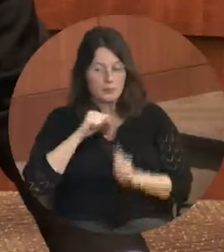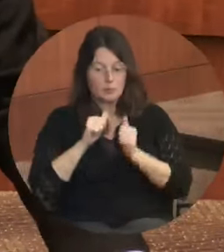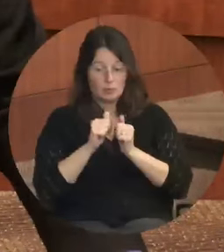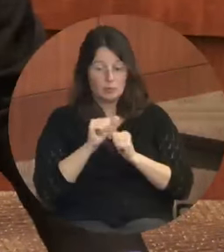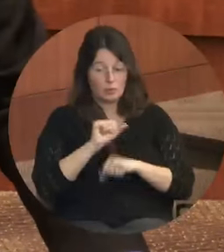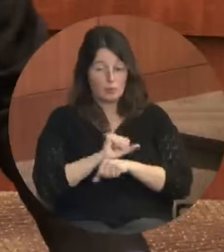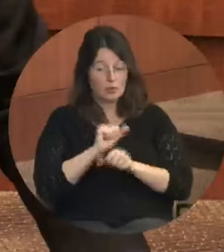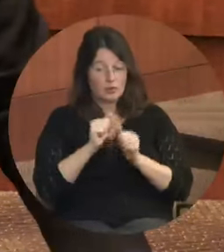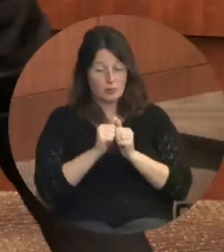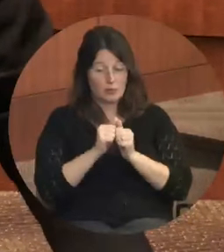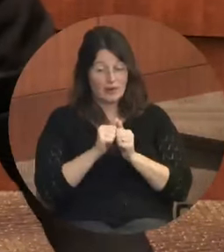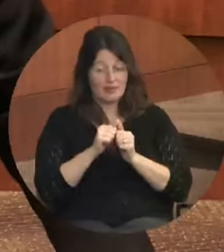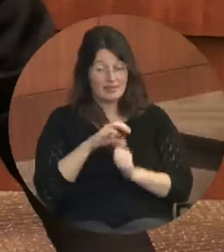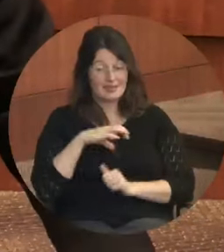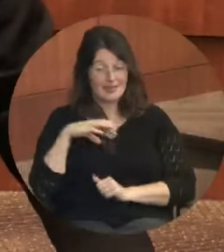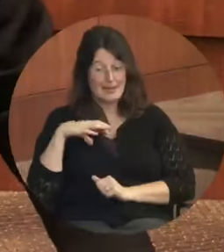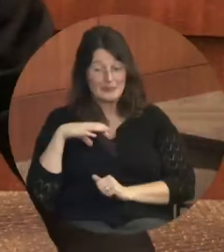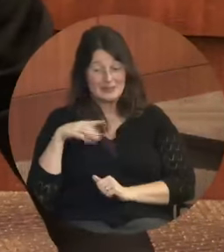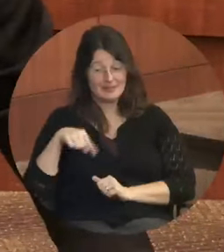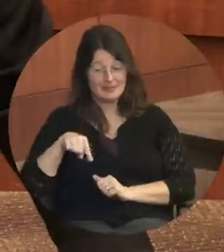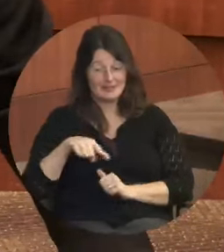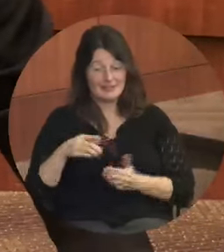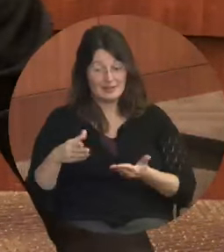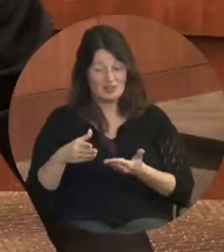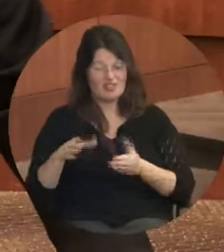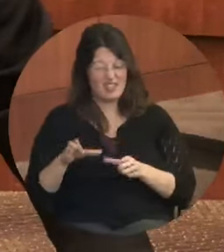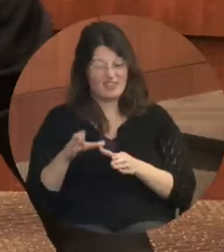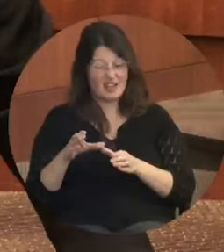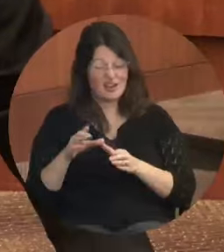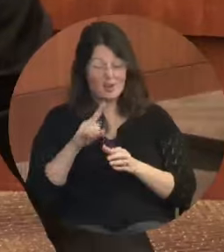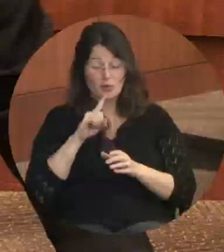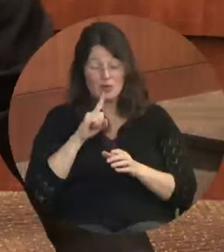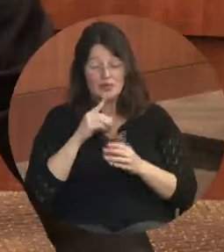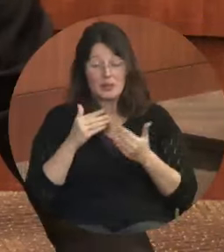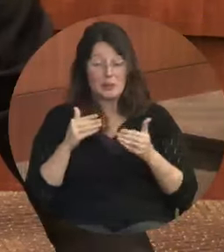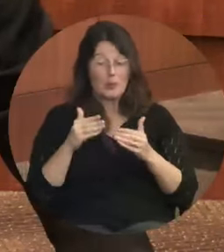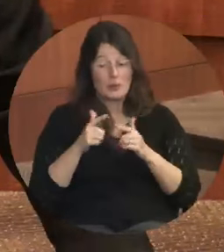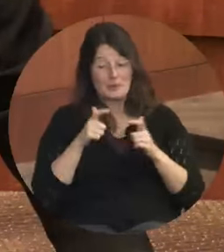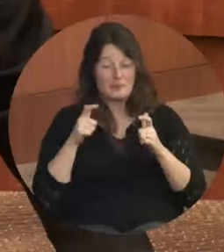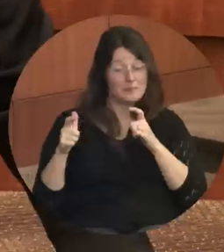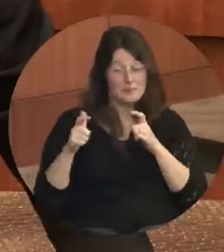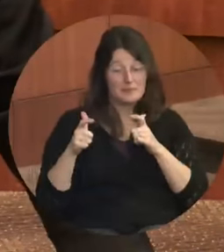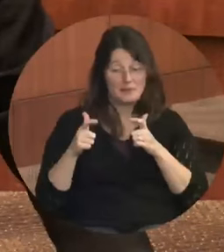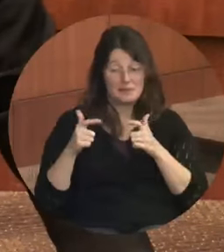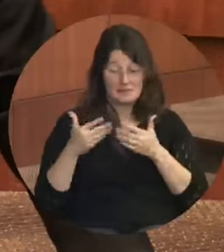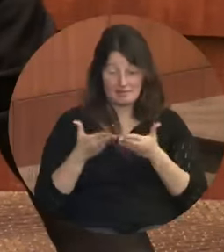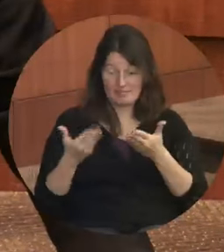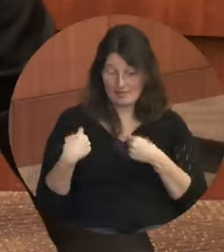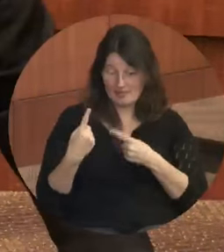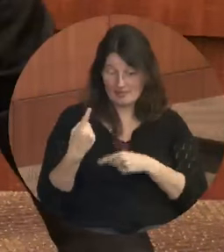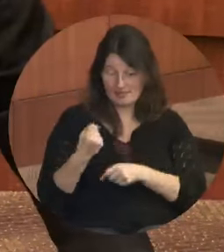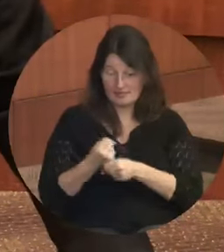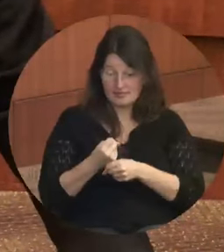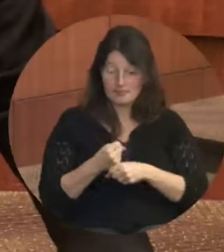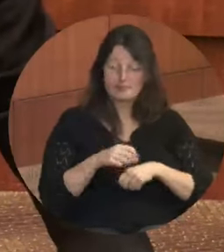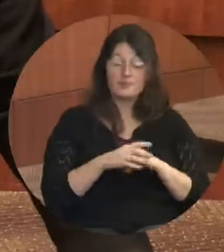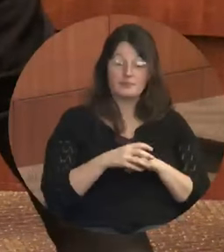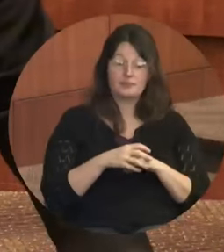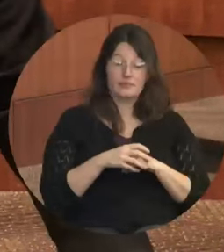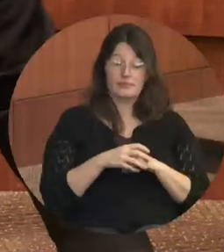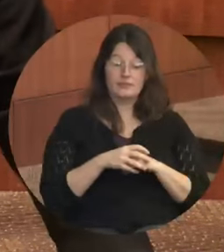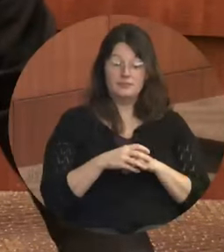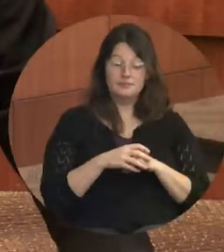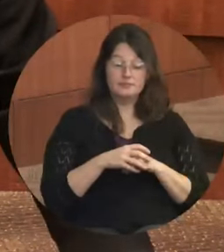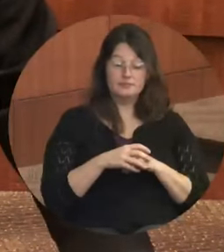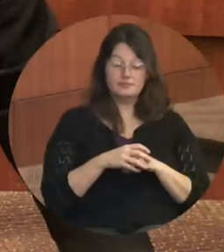folks, the council. They've done something really big about that in the last year through the realization of a couple things.